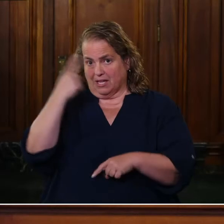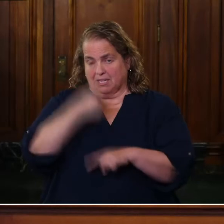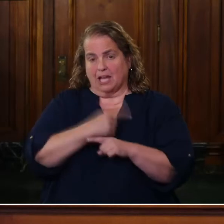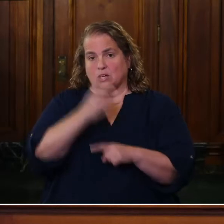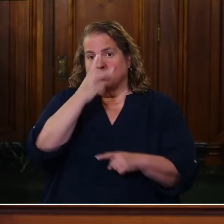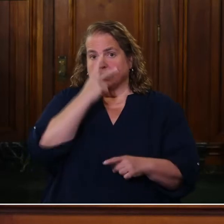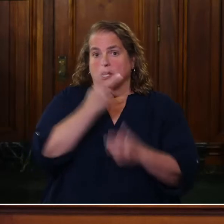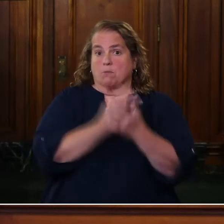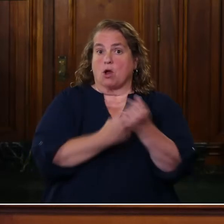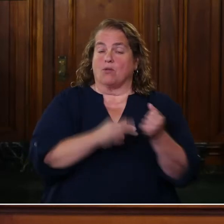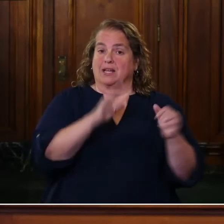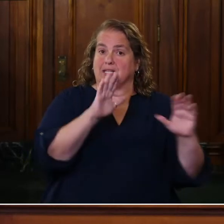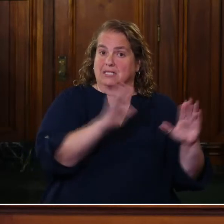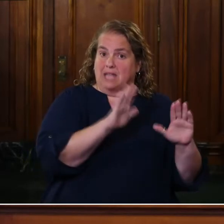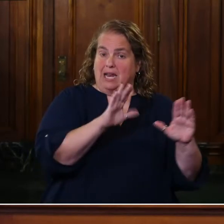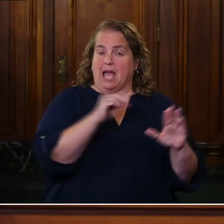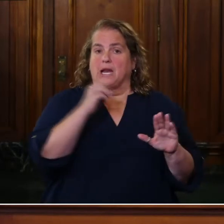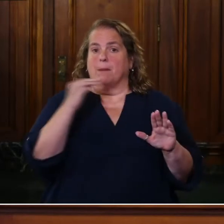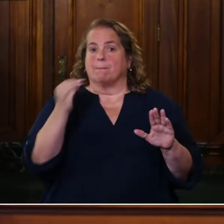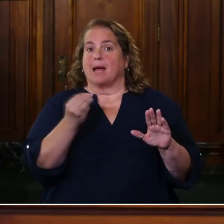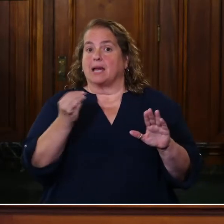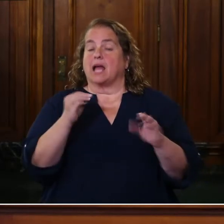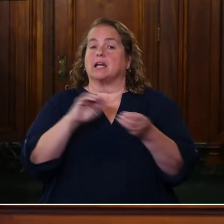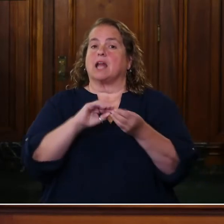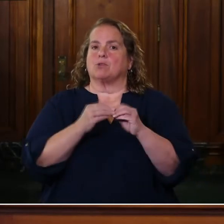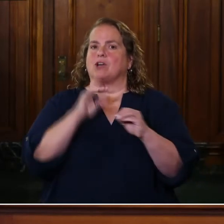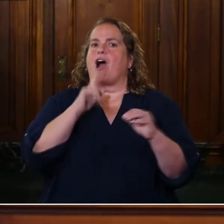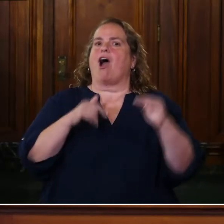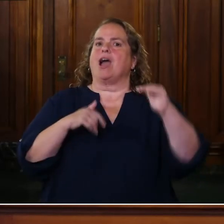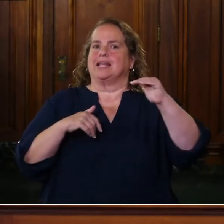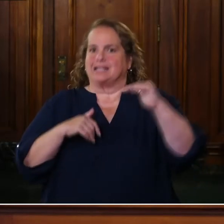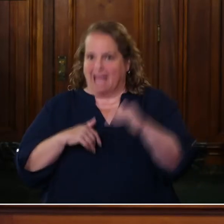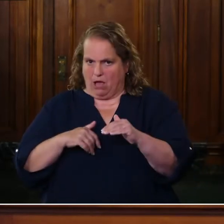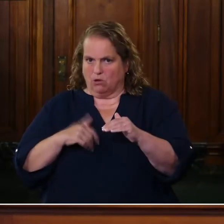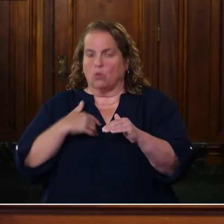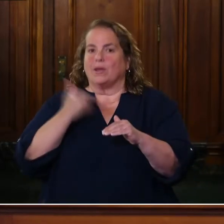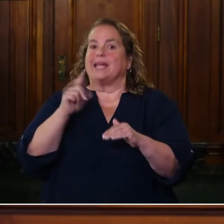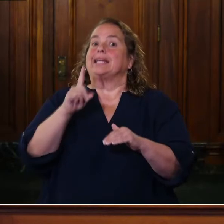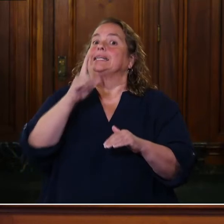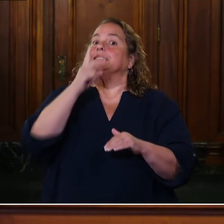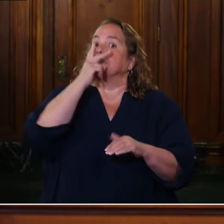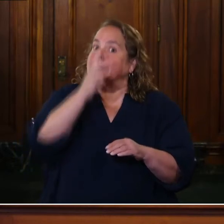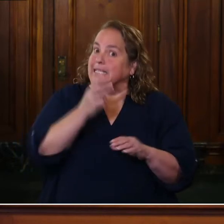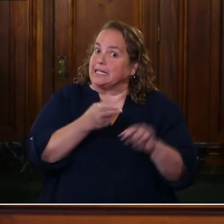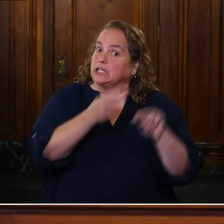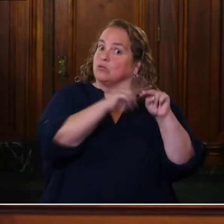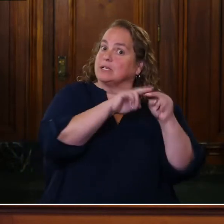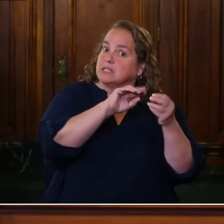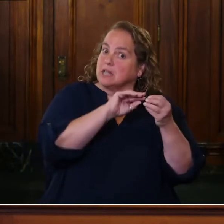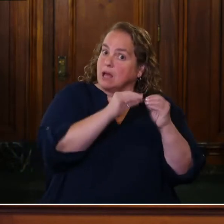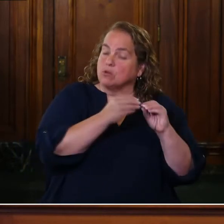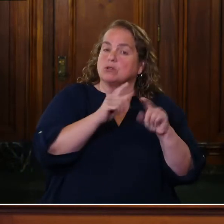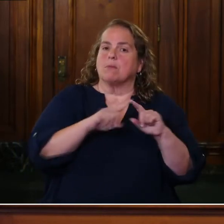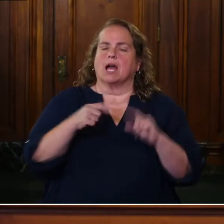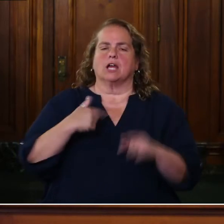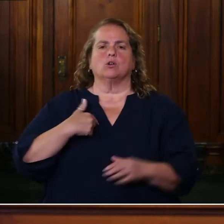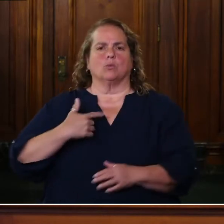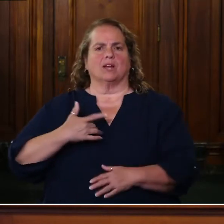Sunday and Monday's numbers are down. We had seen increased numbers. And we believe that